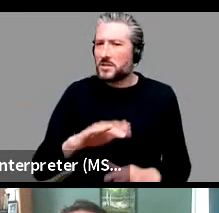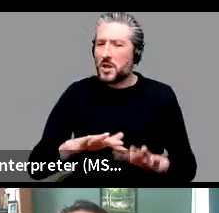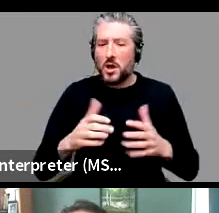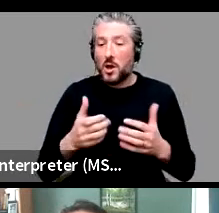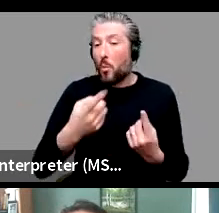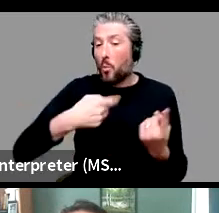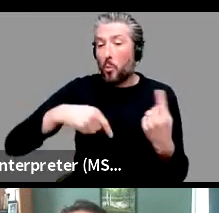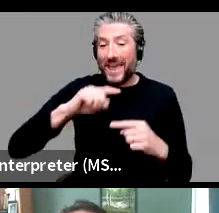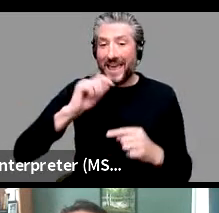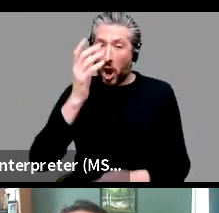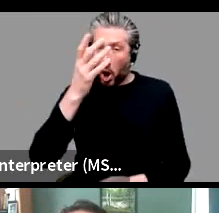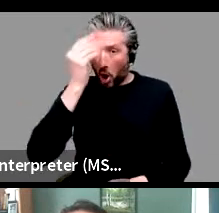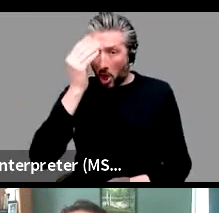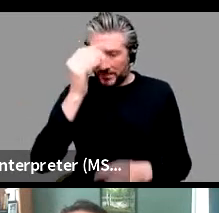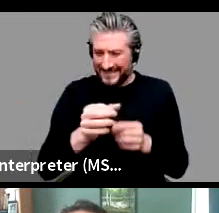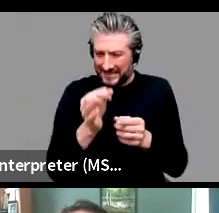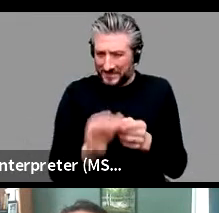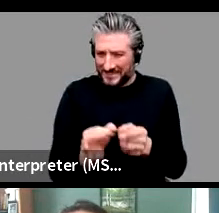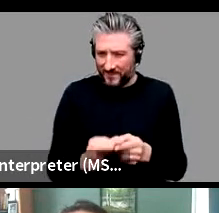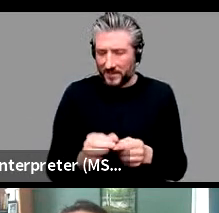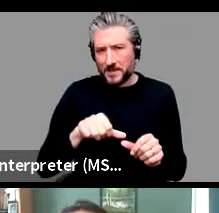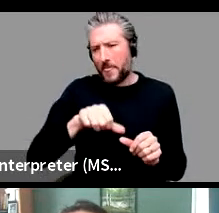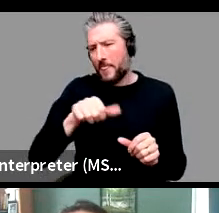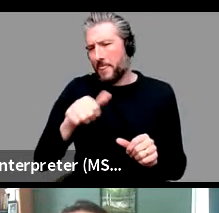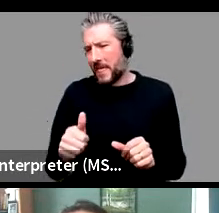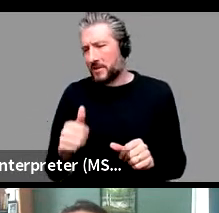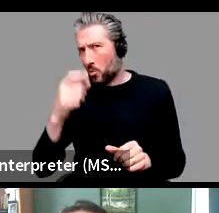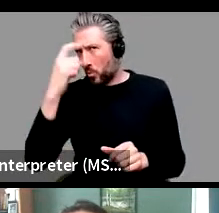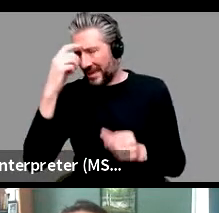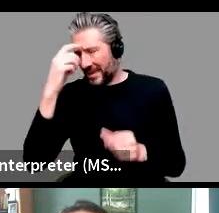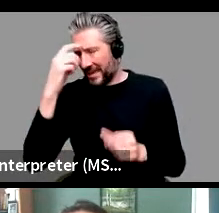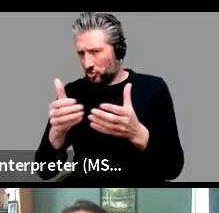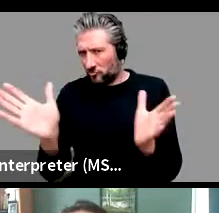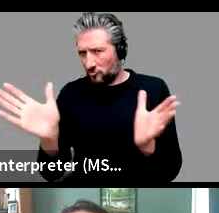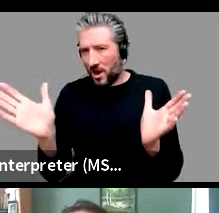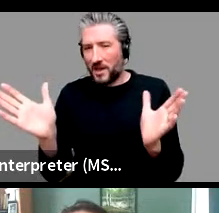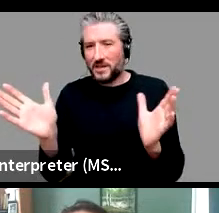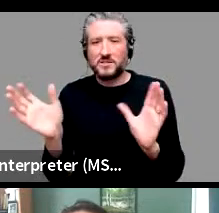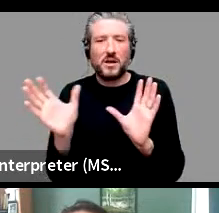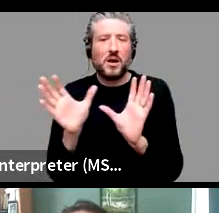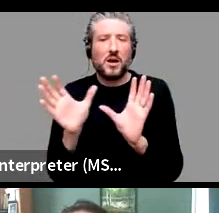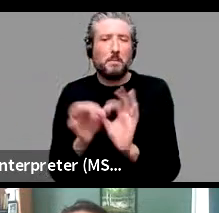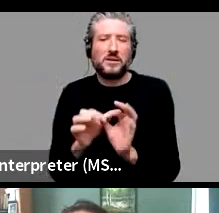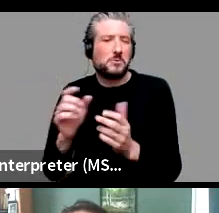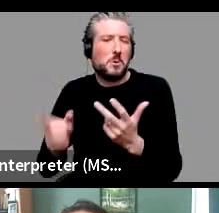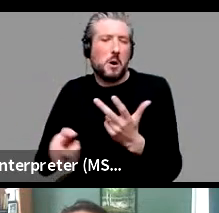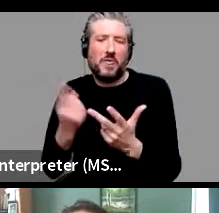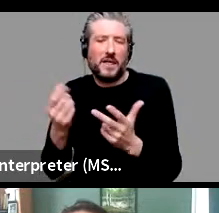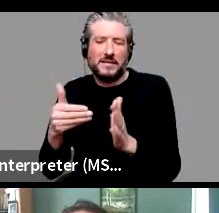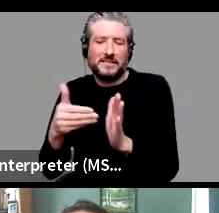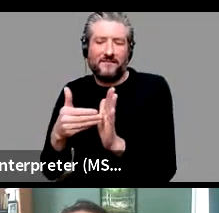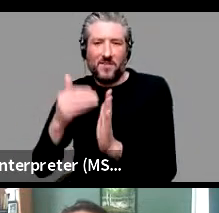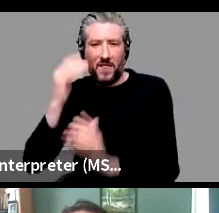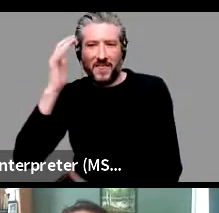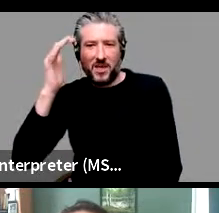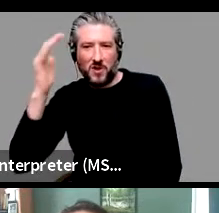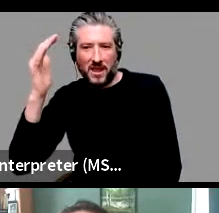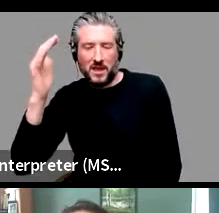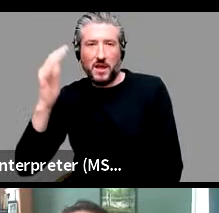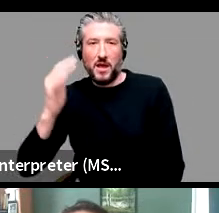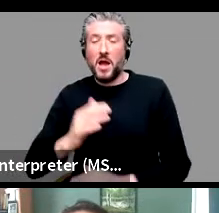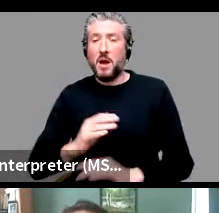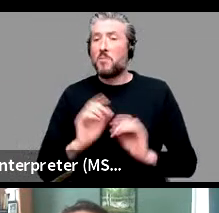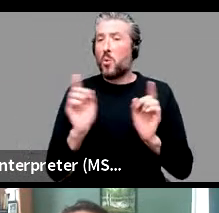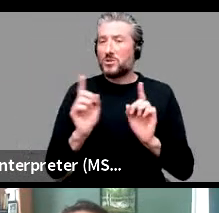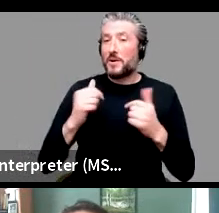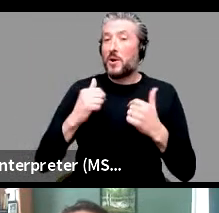specifics and then generalize, connect to exemplar theory, like a Bybee, for example, can we not just reformulated as we learn exemplars and